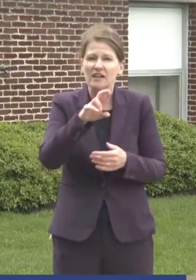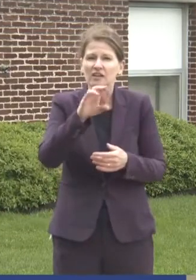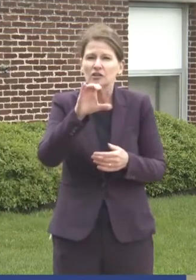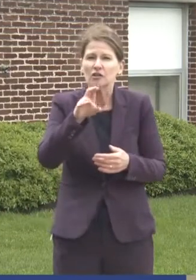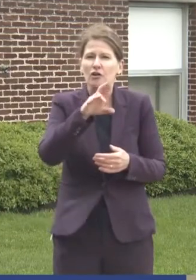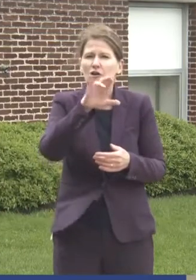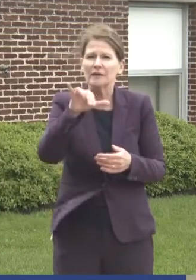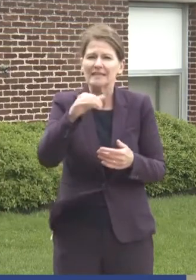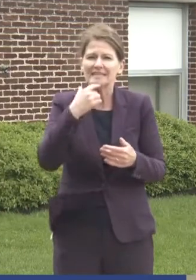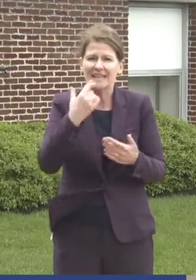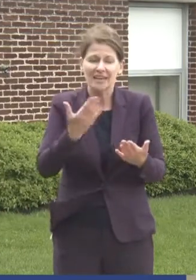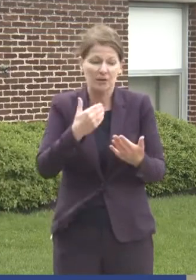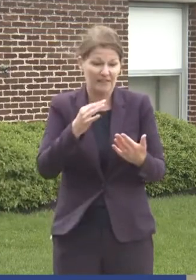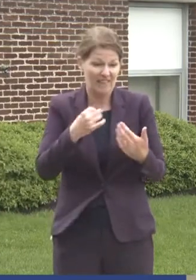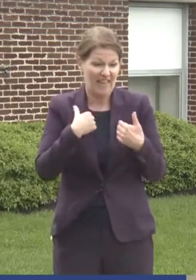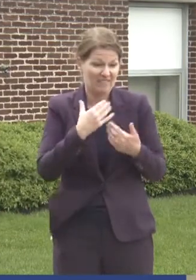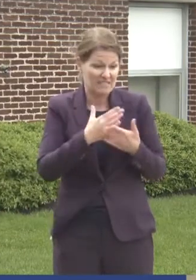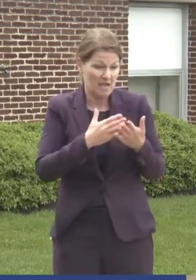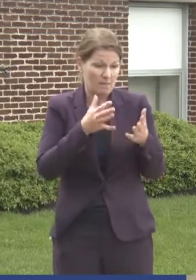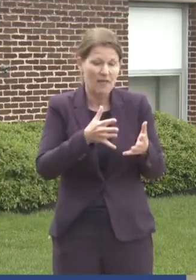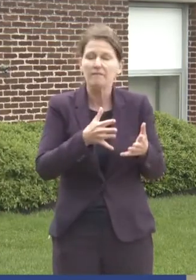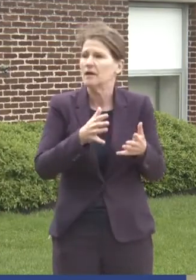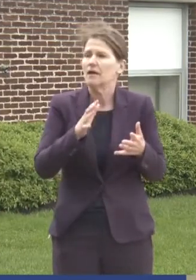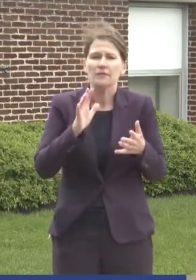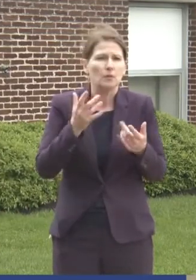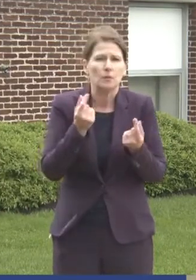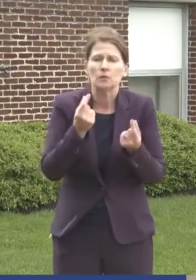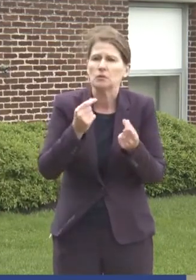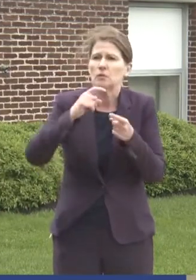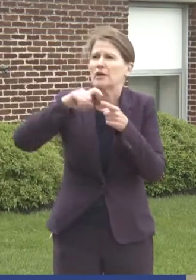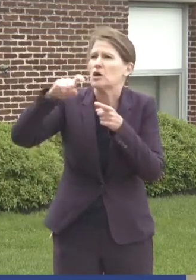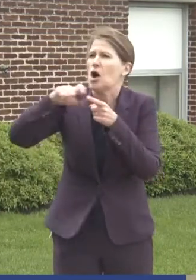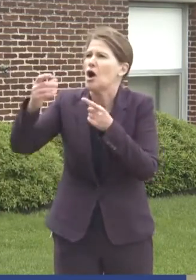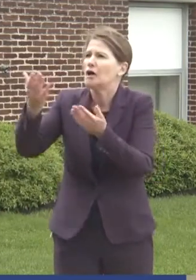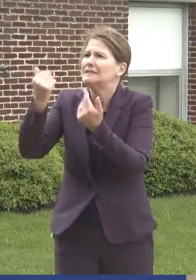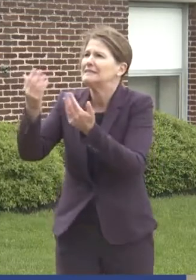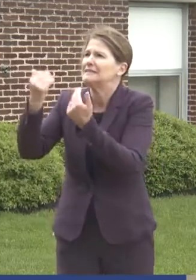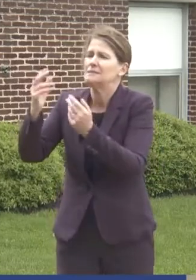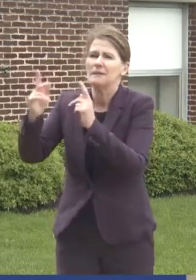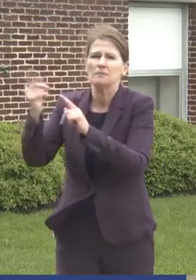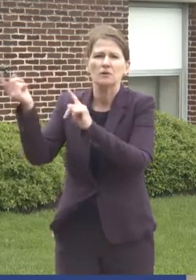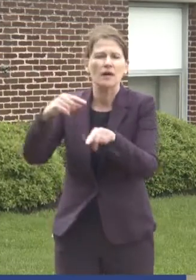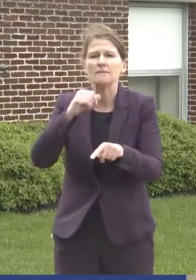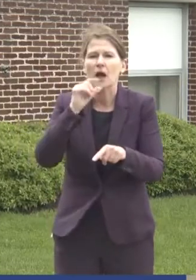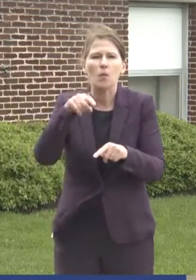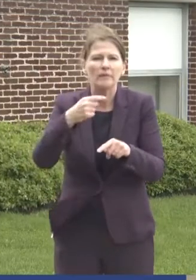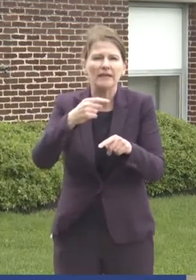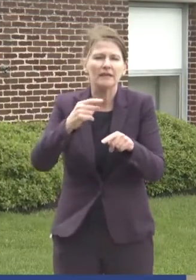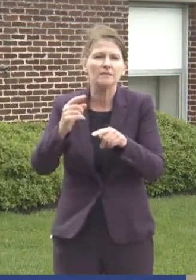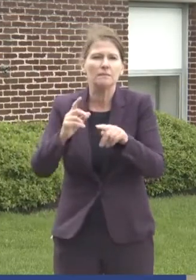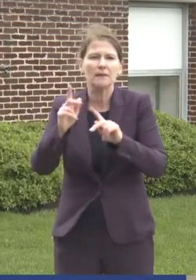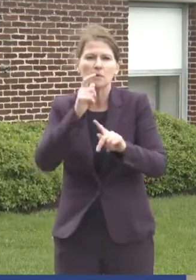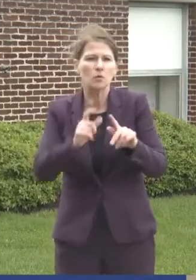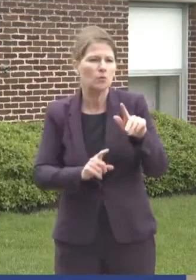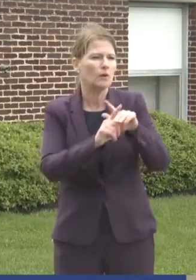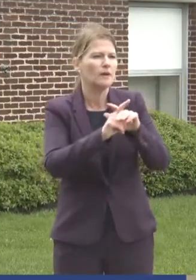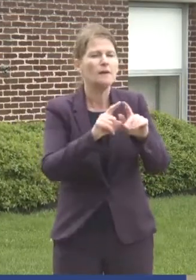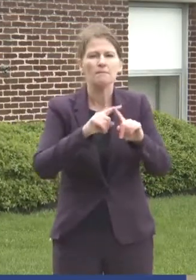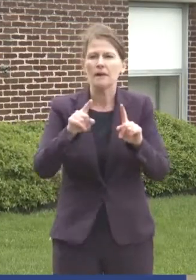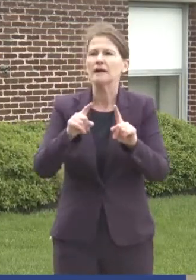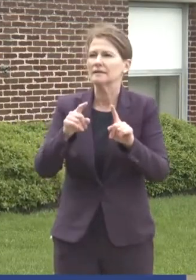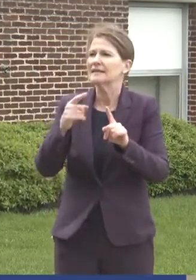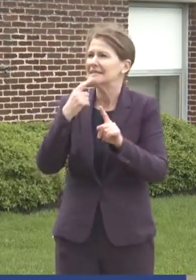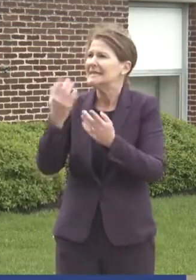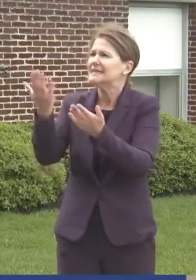Curry said here, they have vaccines left over. They make every effort to to call people. So it's not just walk in, but they actually go out and say, come on in and